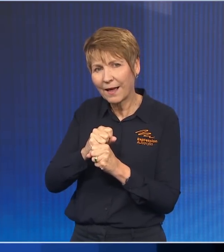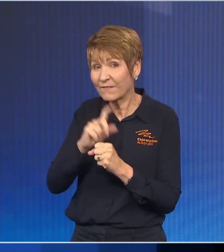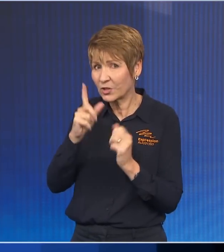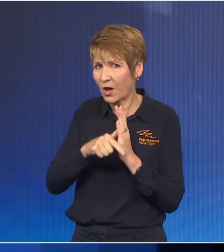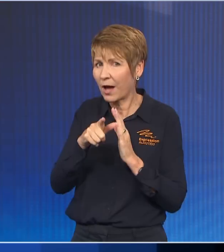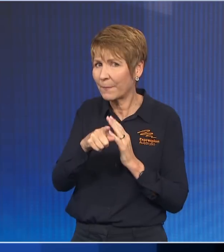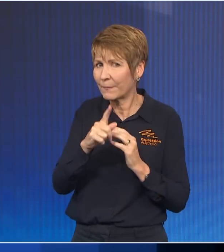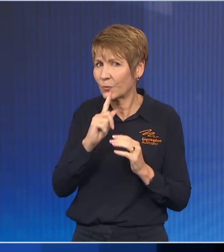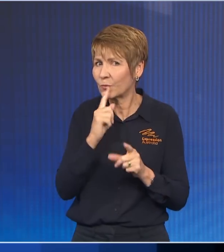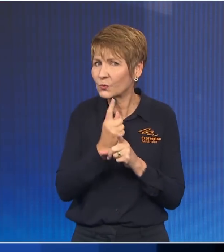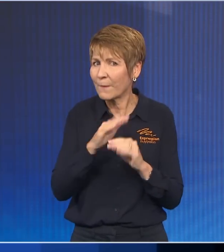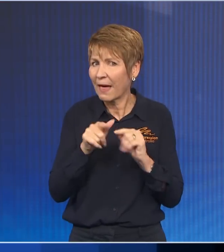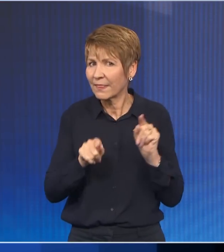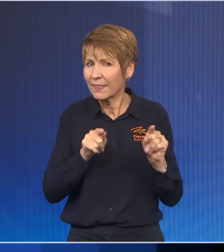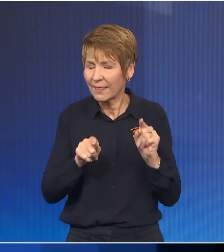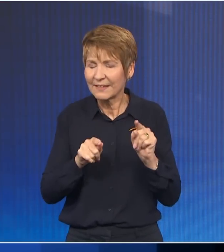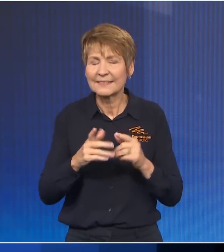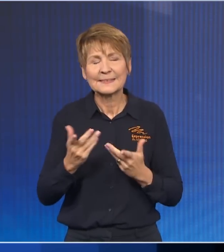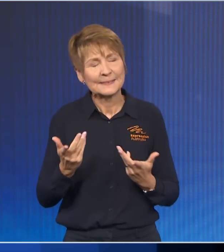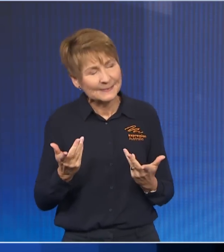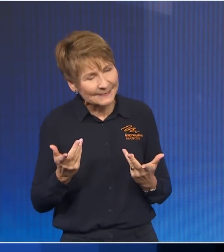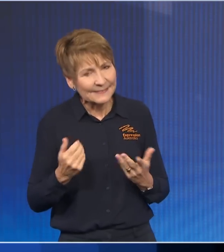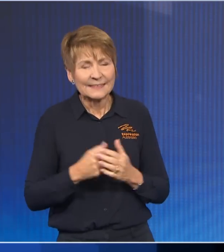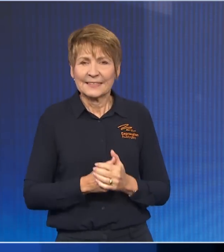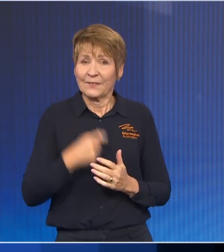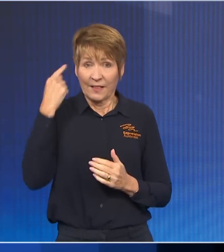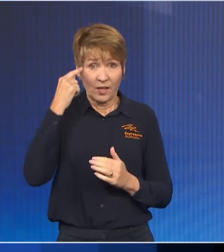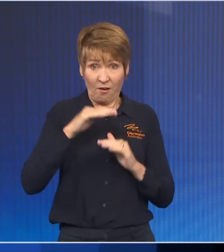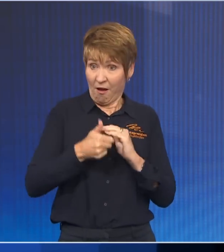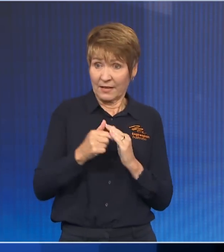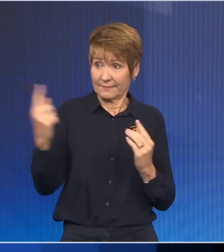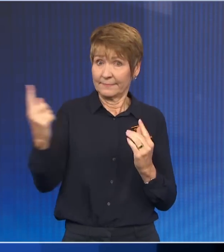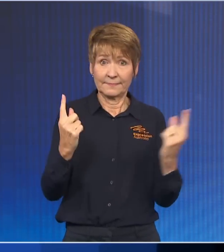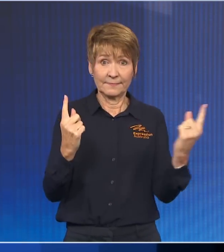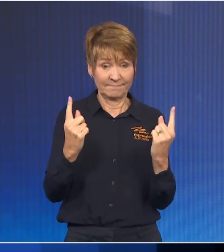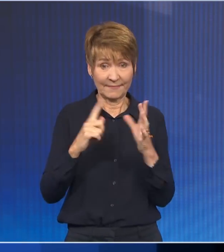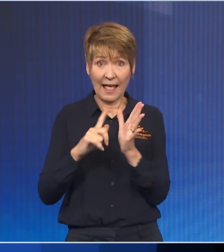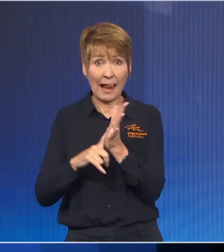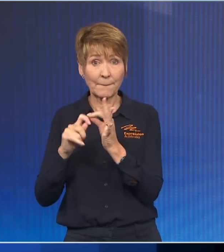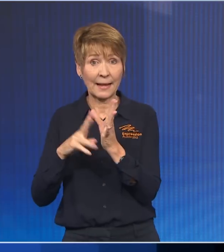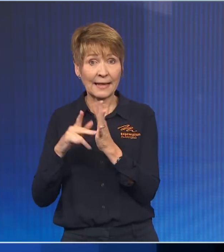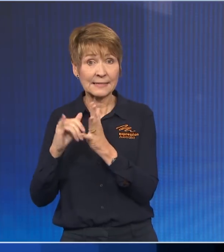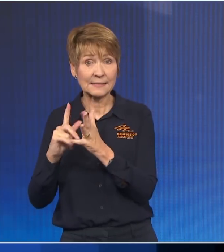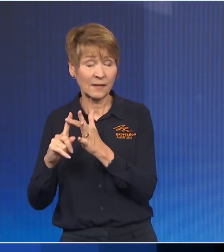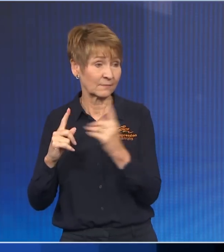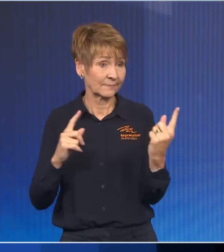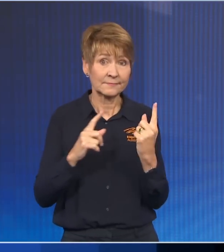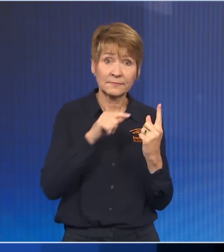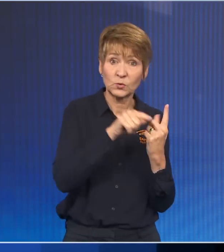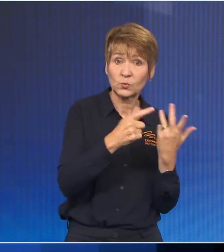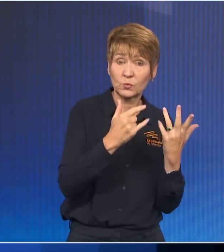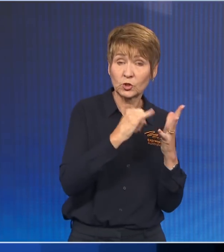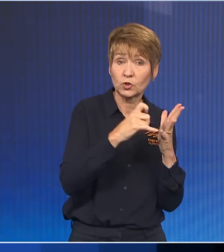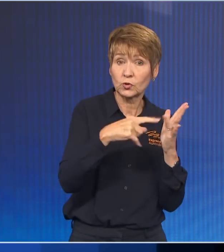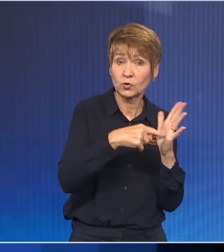actually reduce to two people in the Legislative Assembly, you obviously lose a lot of the resources and the people on the ground that you would